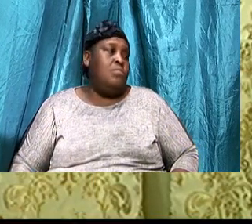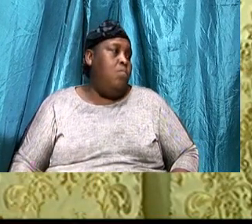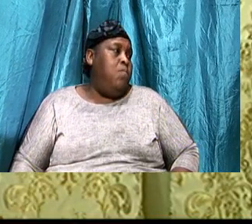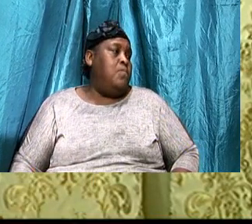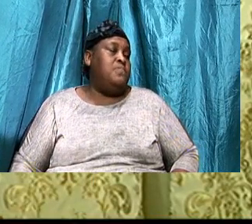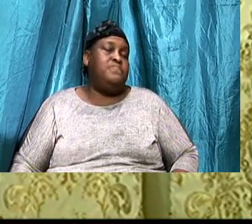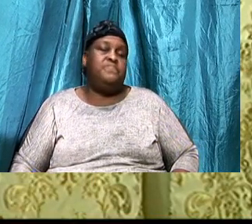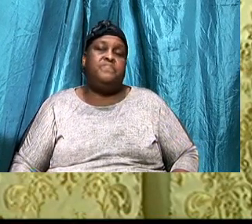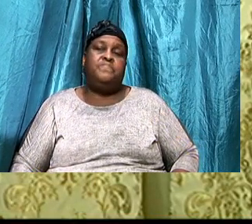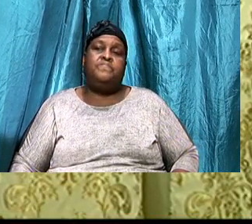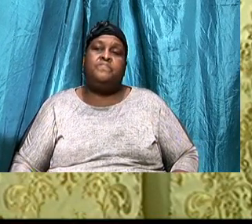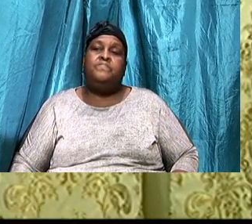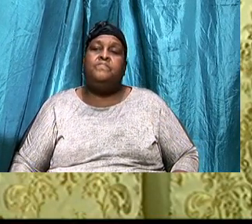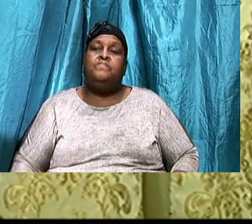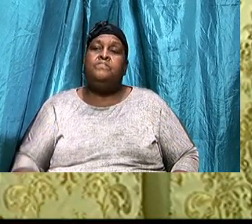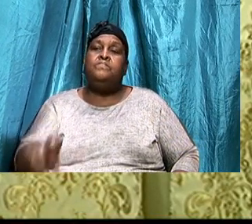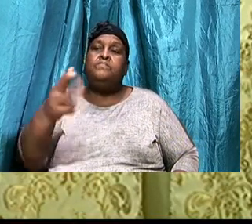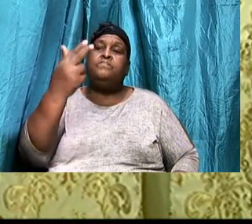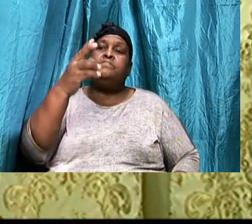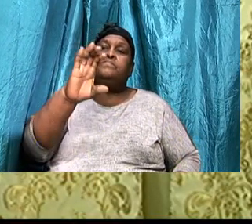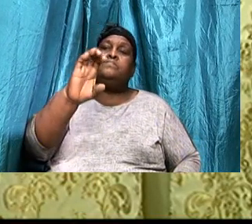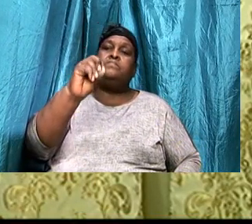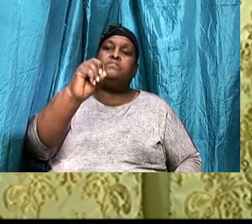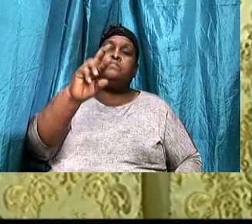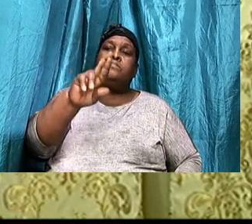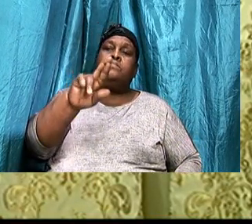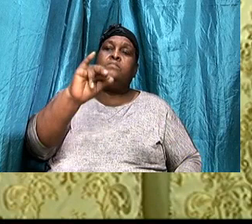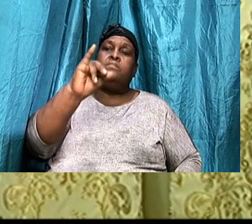Twenty, To twenty-one,